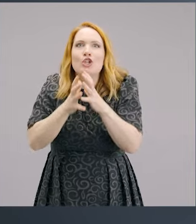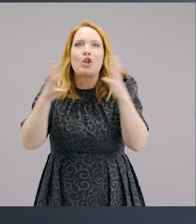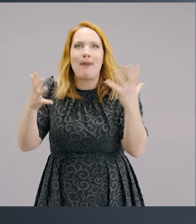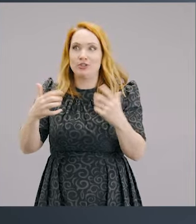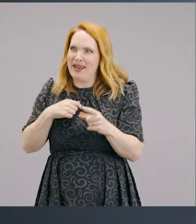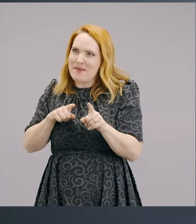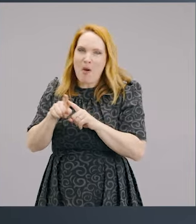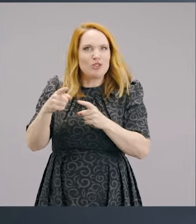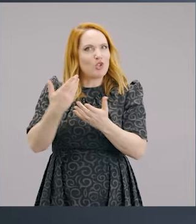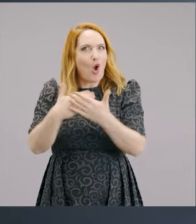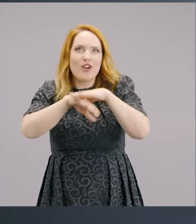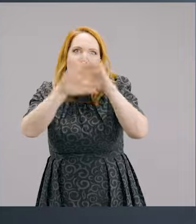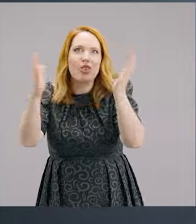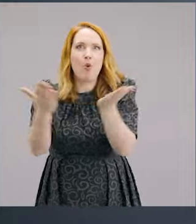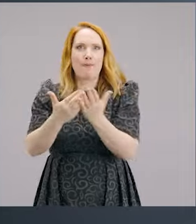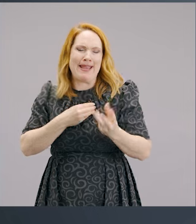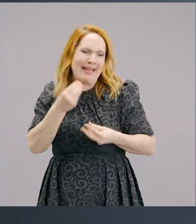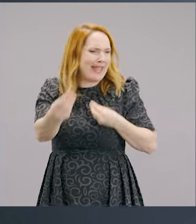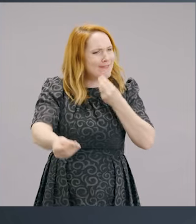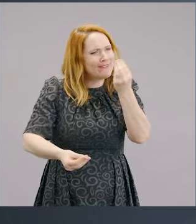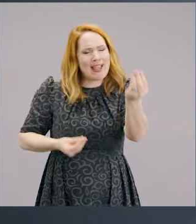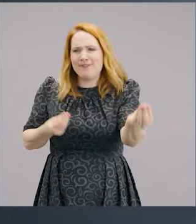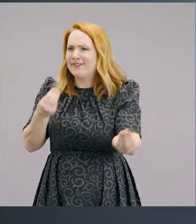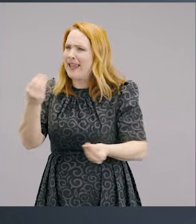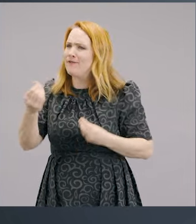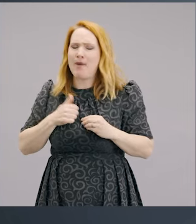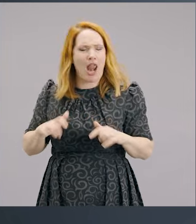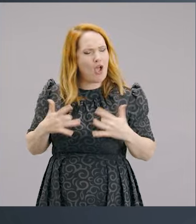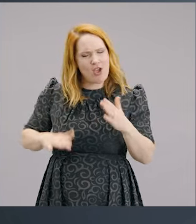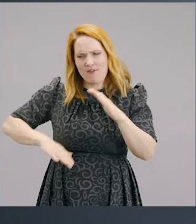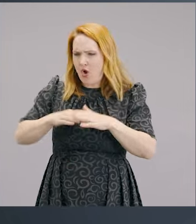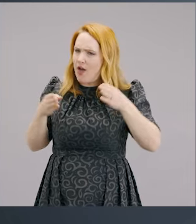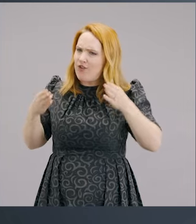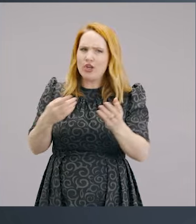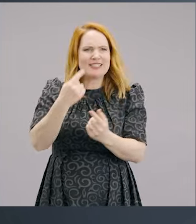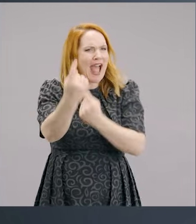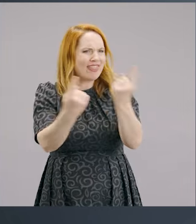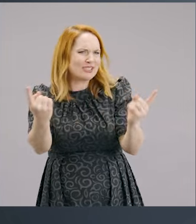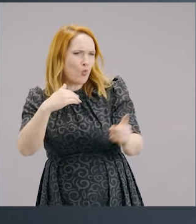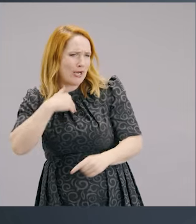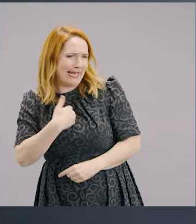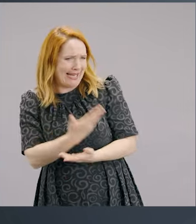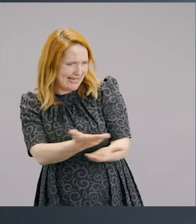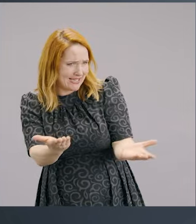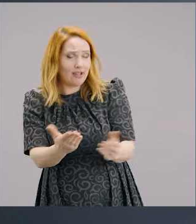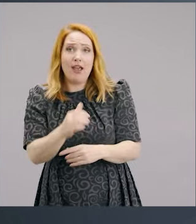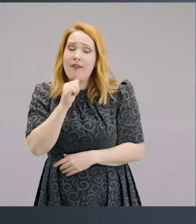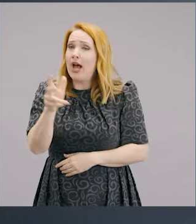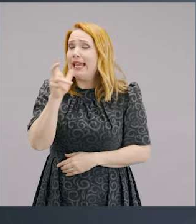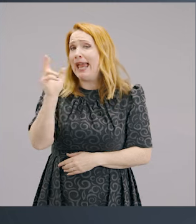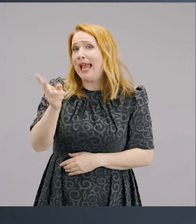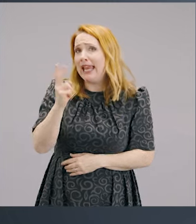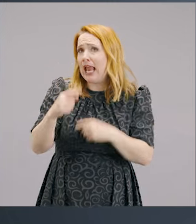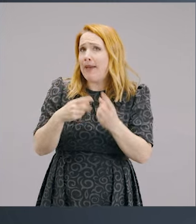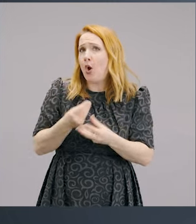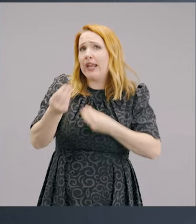planet. I give away so much money. I live, I just live so much for other people that if I heard another thing about giving,